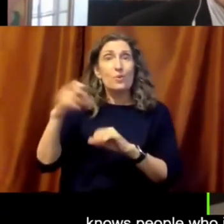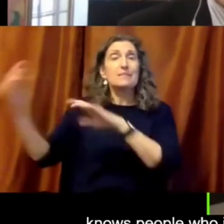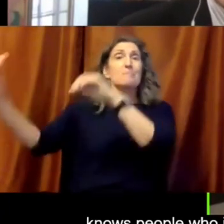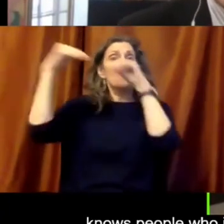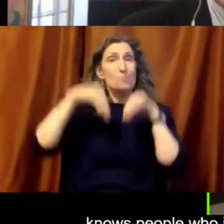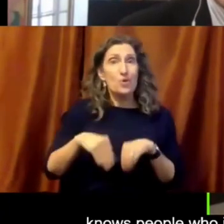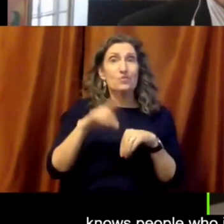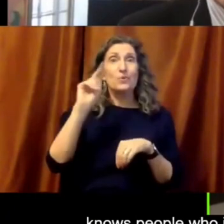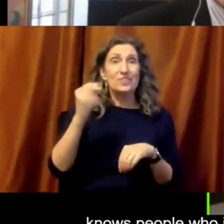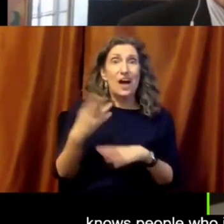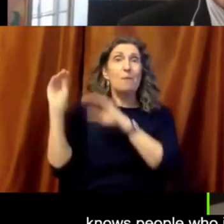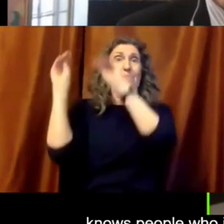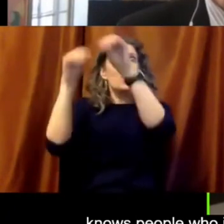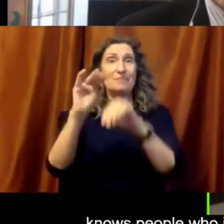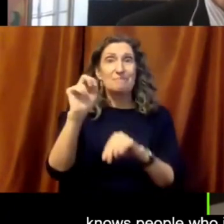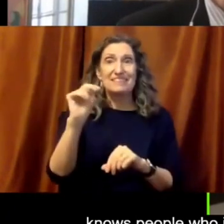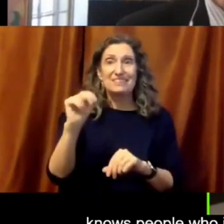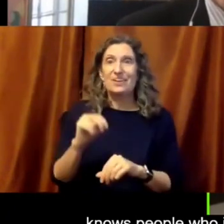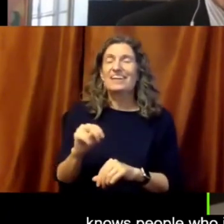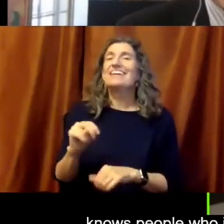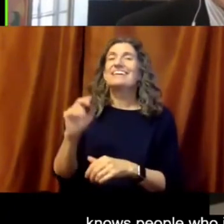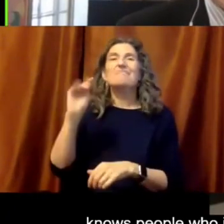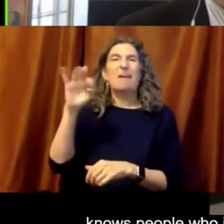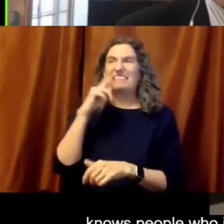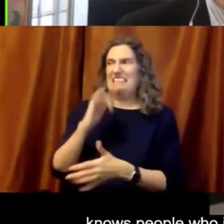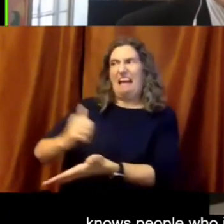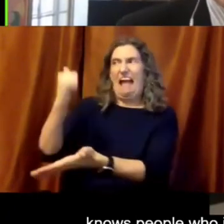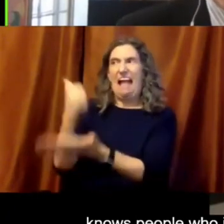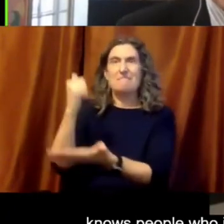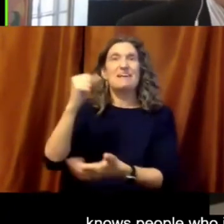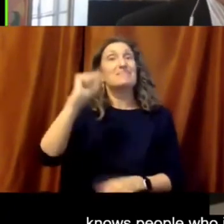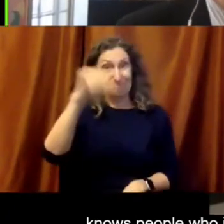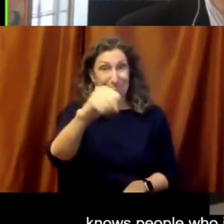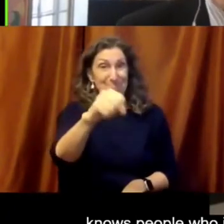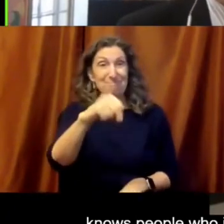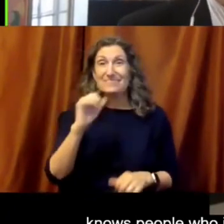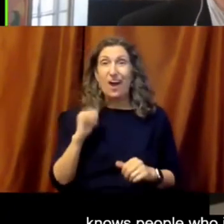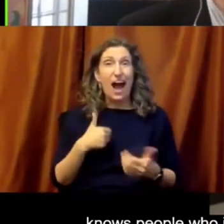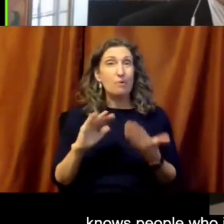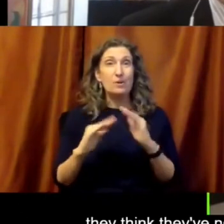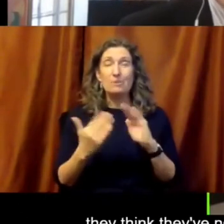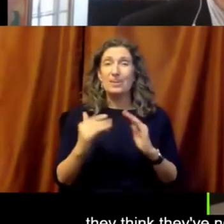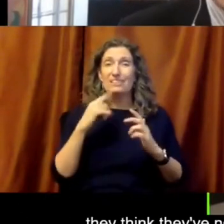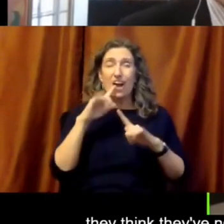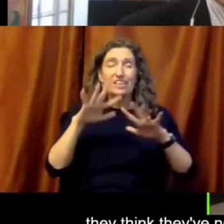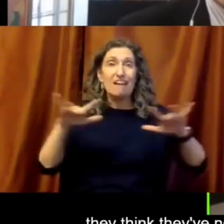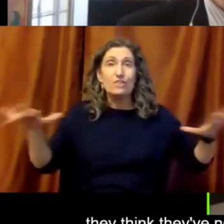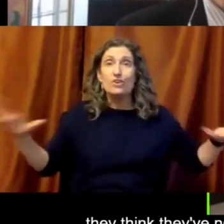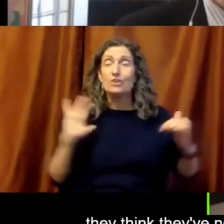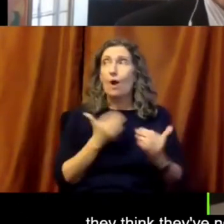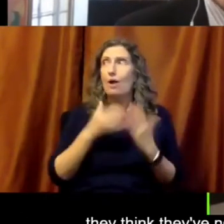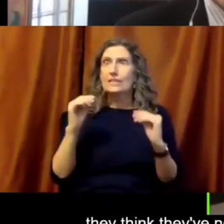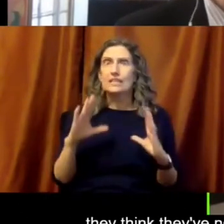spots for refugees. Amen. They've picked our communities. And so our